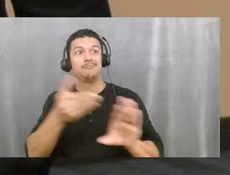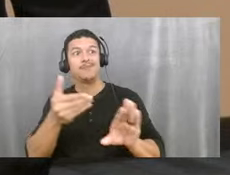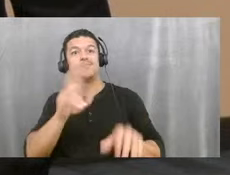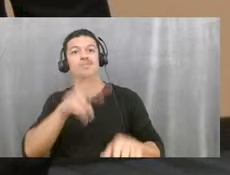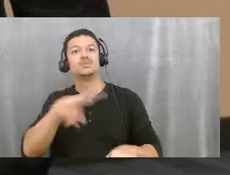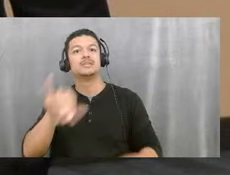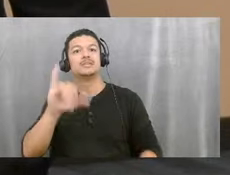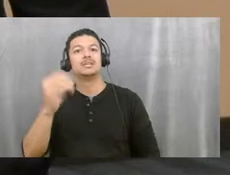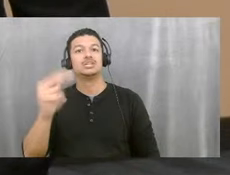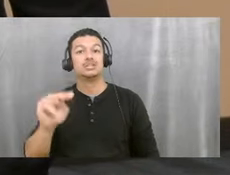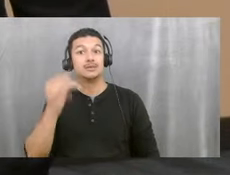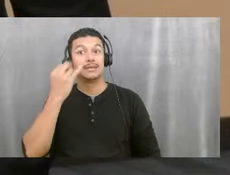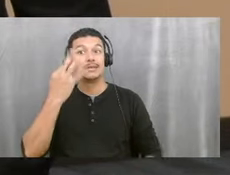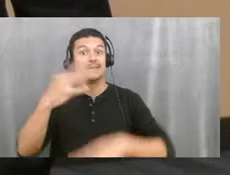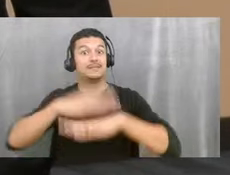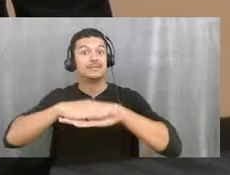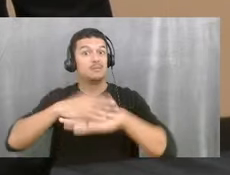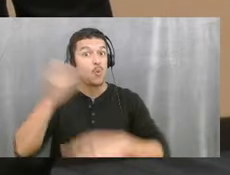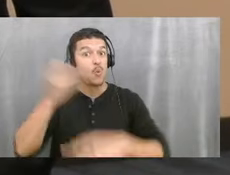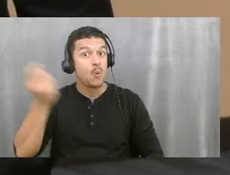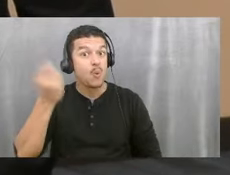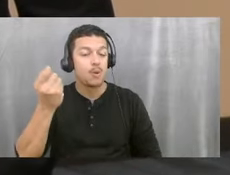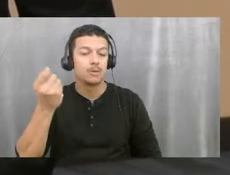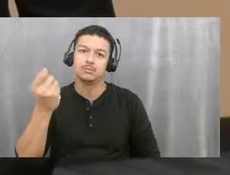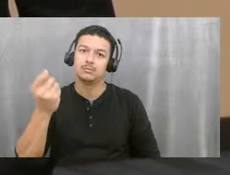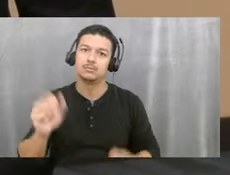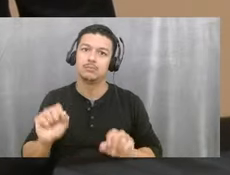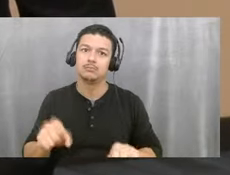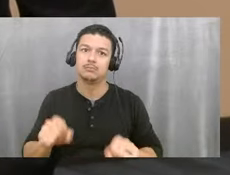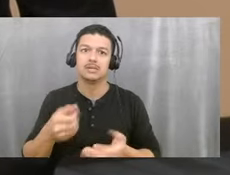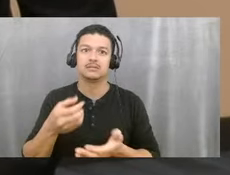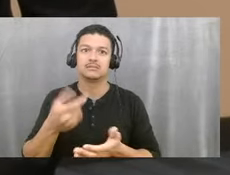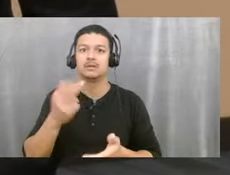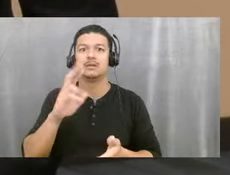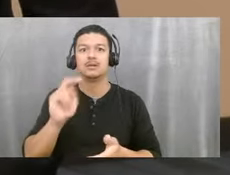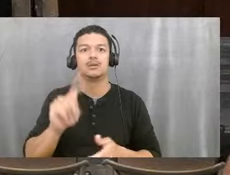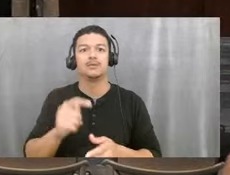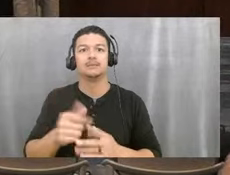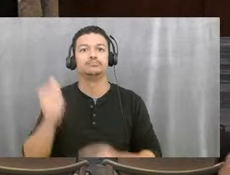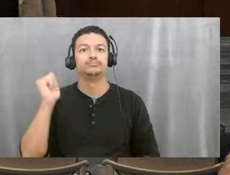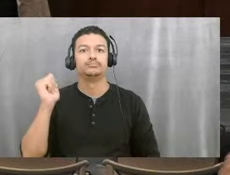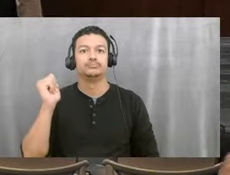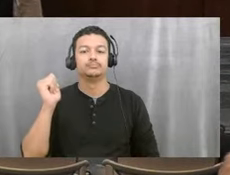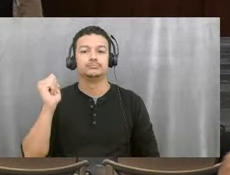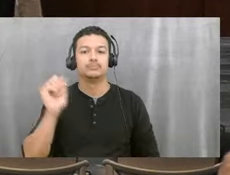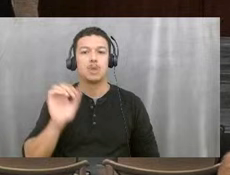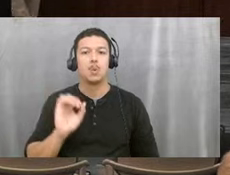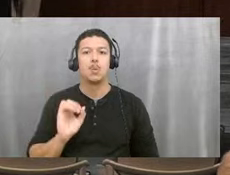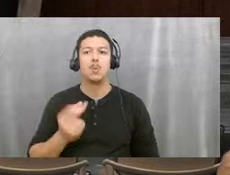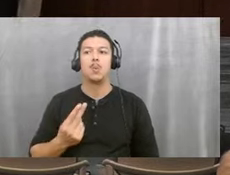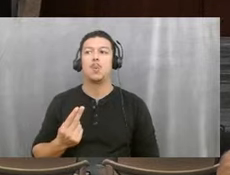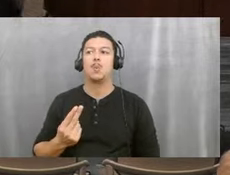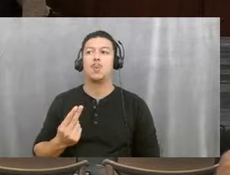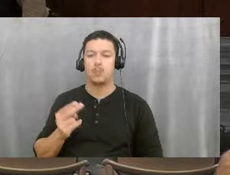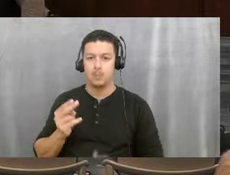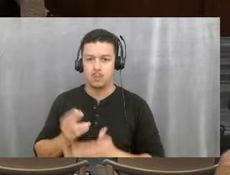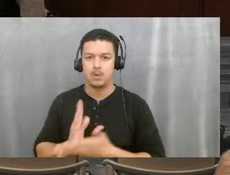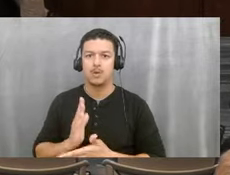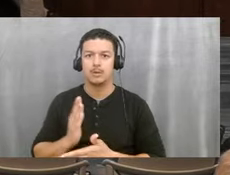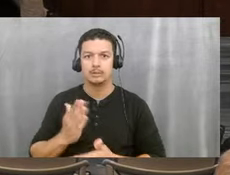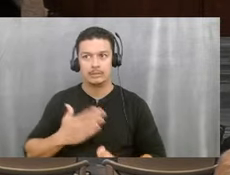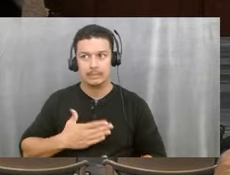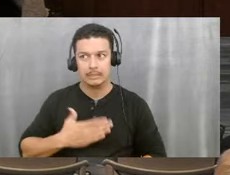this item is tabled, it's a possibility that this grant will be forfeited. Oh. All right. Well, I'm glad you said something, sir.